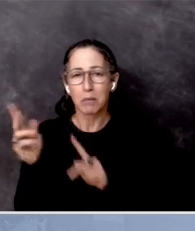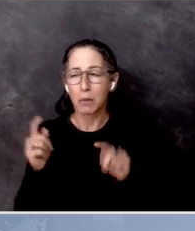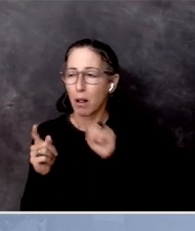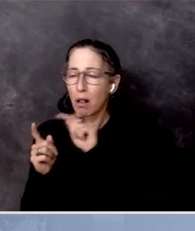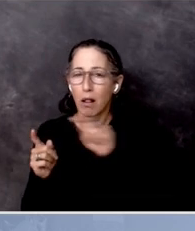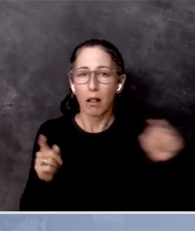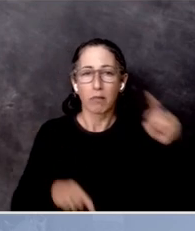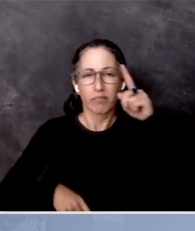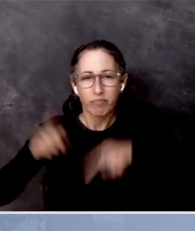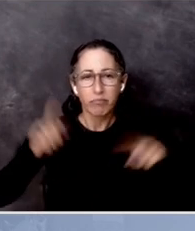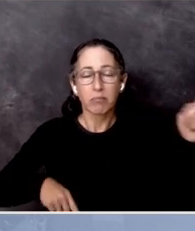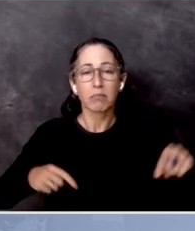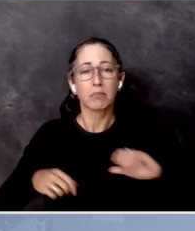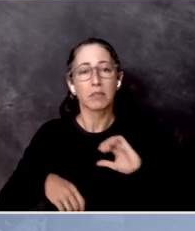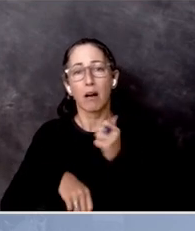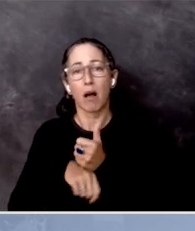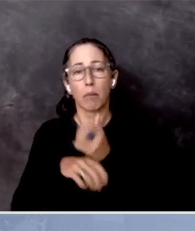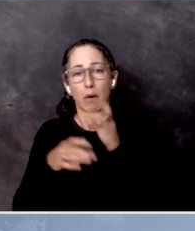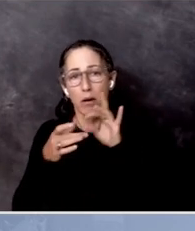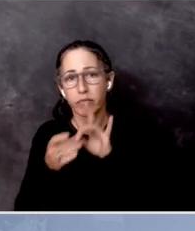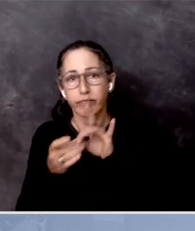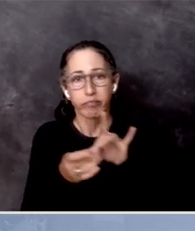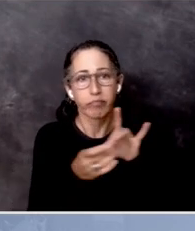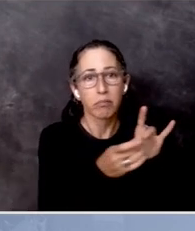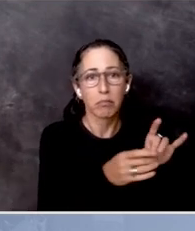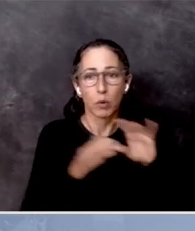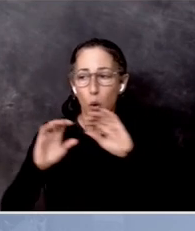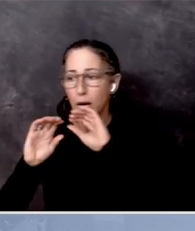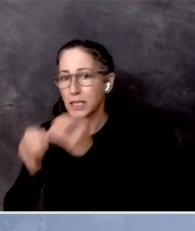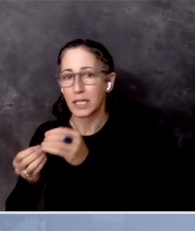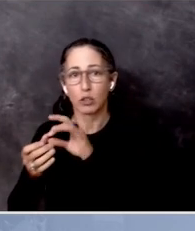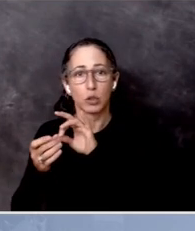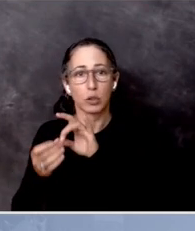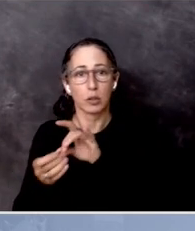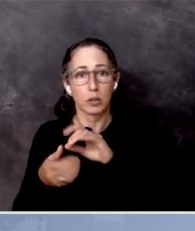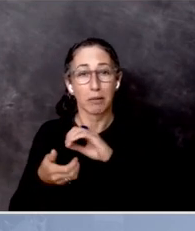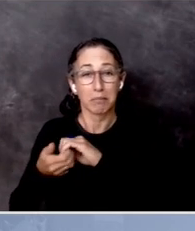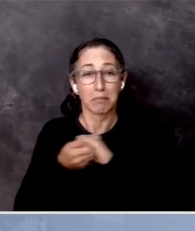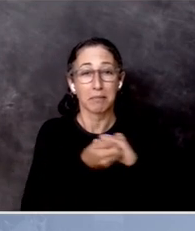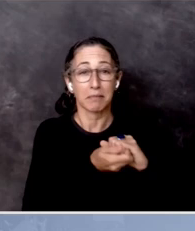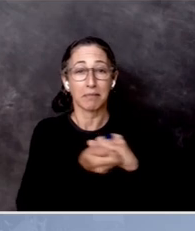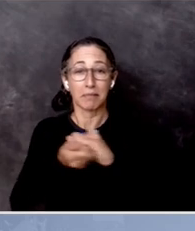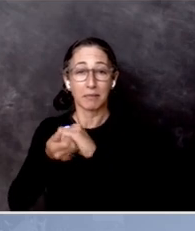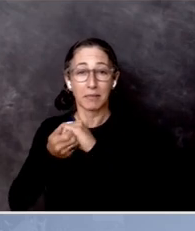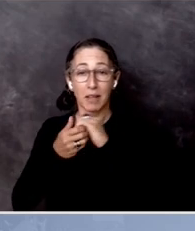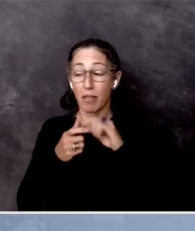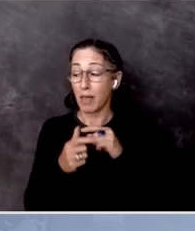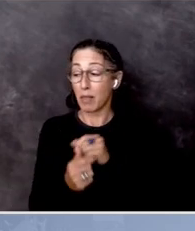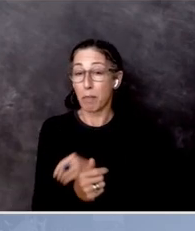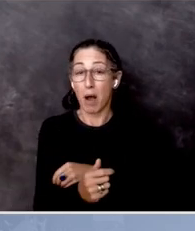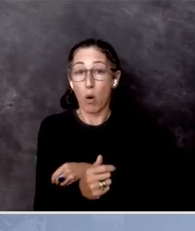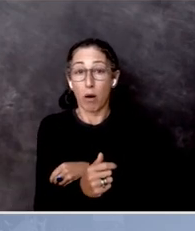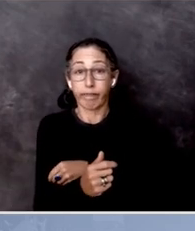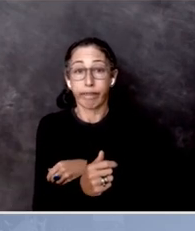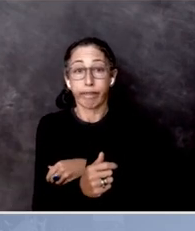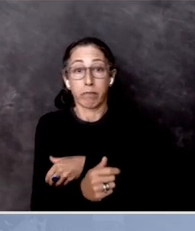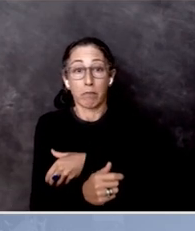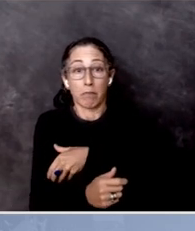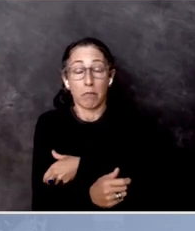coalitions. And ultimately, that's how you end up mobilizing the power you need to bring about real change. Right.